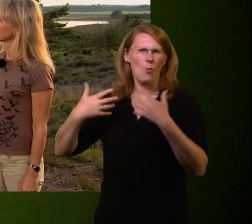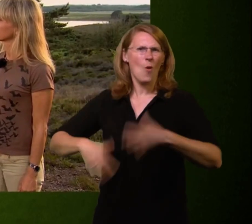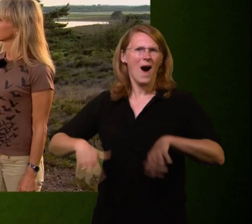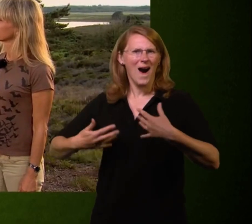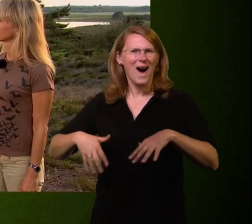live in England